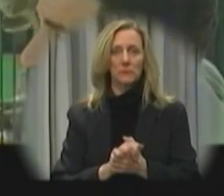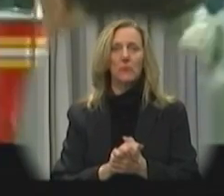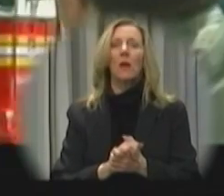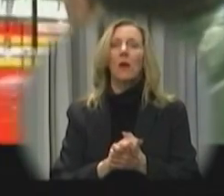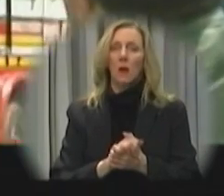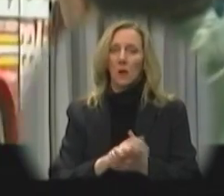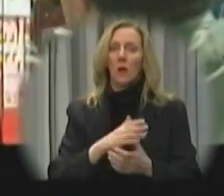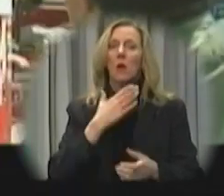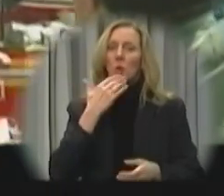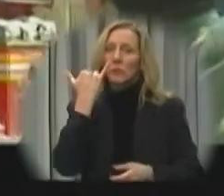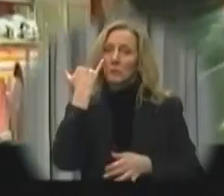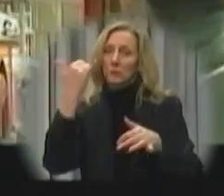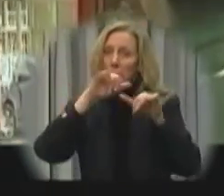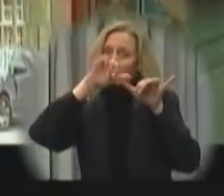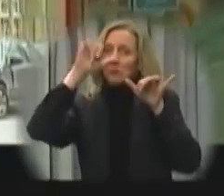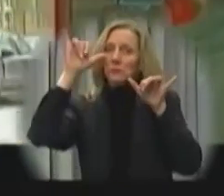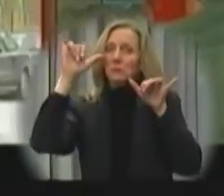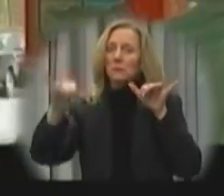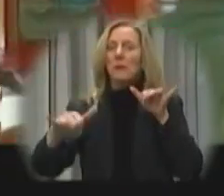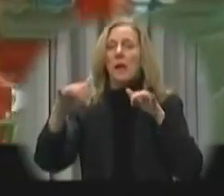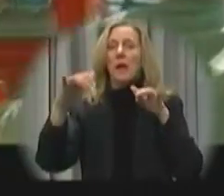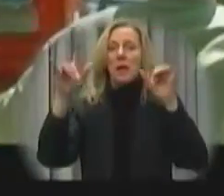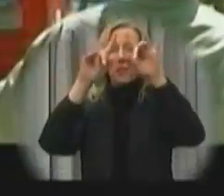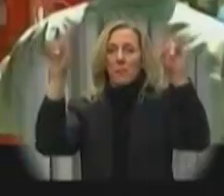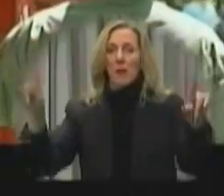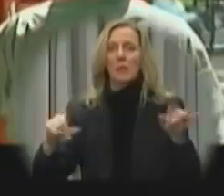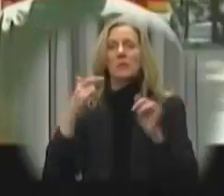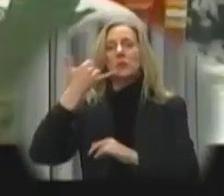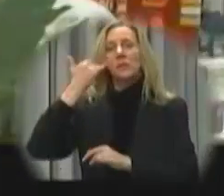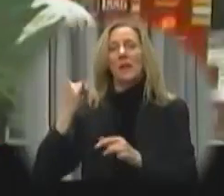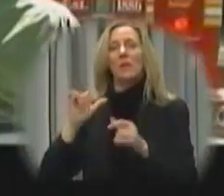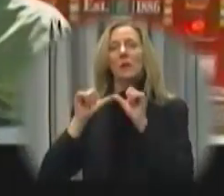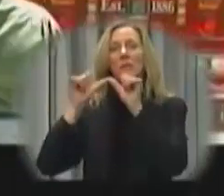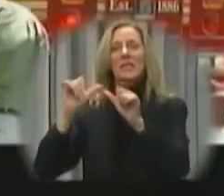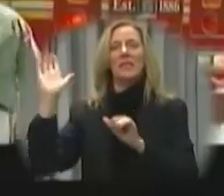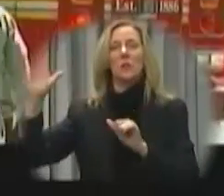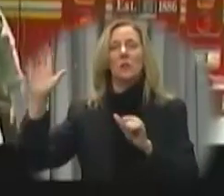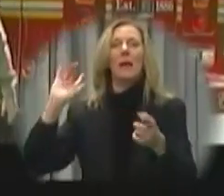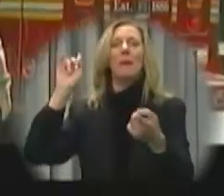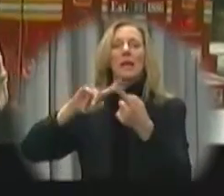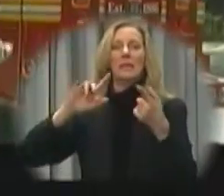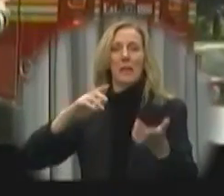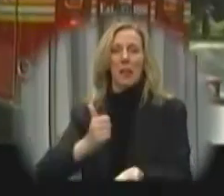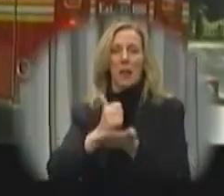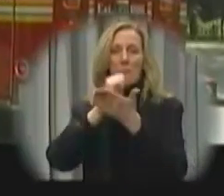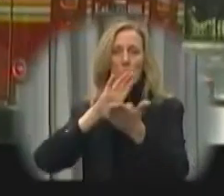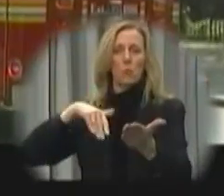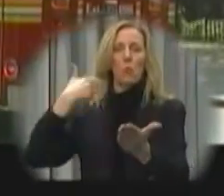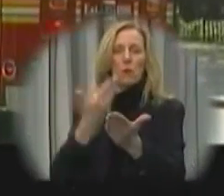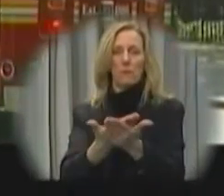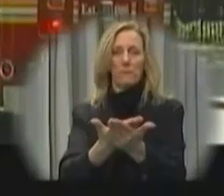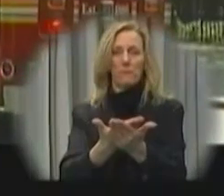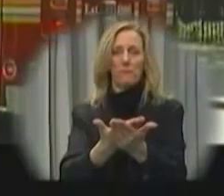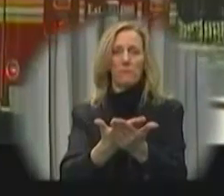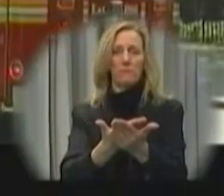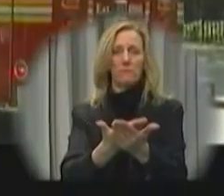It is recommended that you remain at the box or telephone and continue the tapping pattern until help arrives.